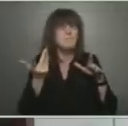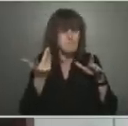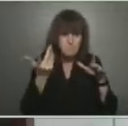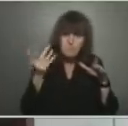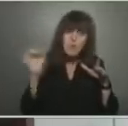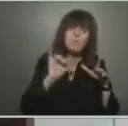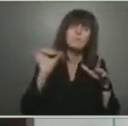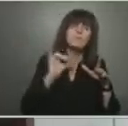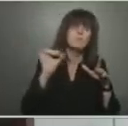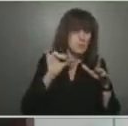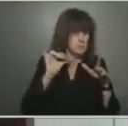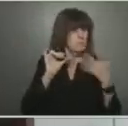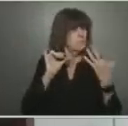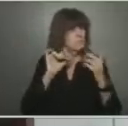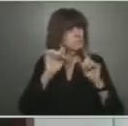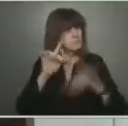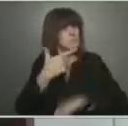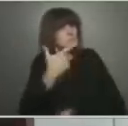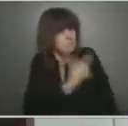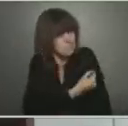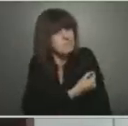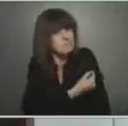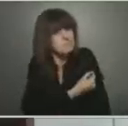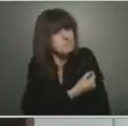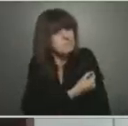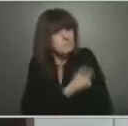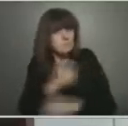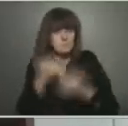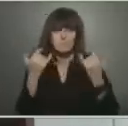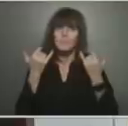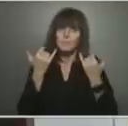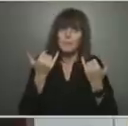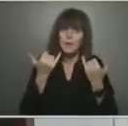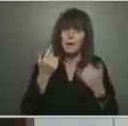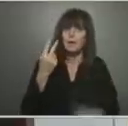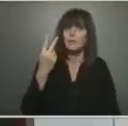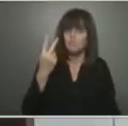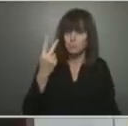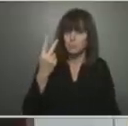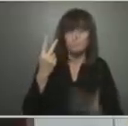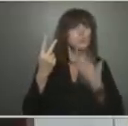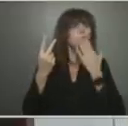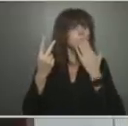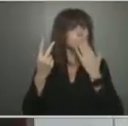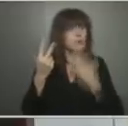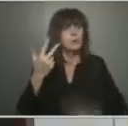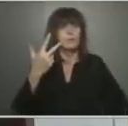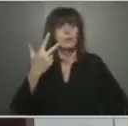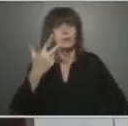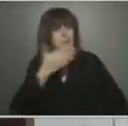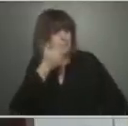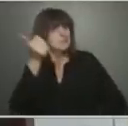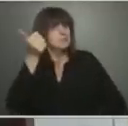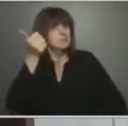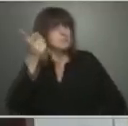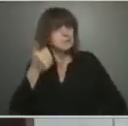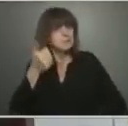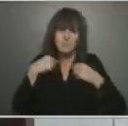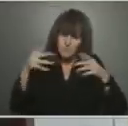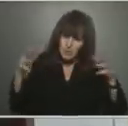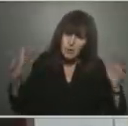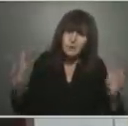vaccines, two is good, three is certainly better, and encourage anyone to get their third dose who is eligible 84